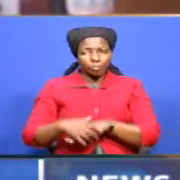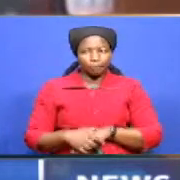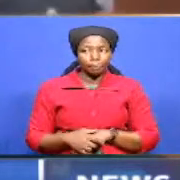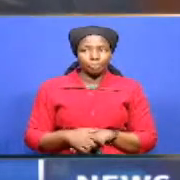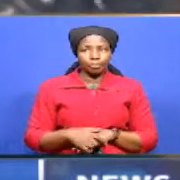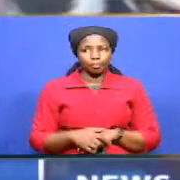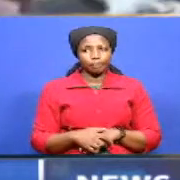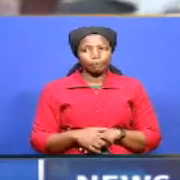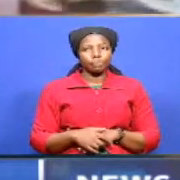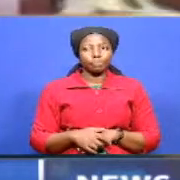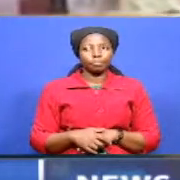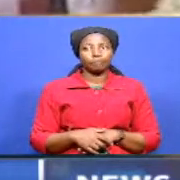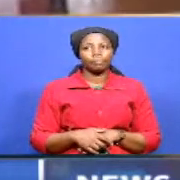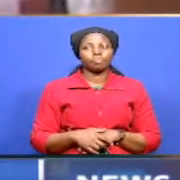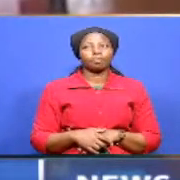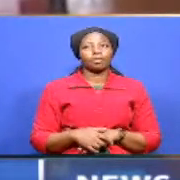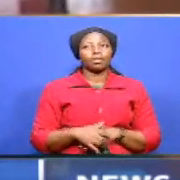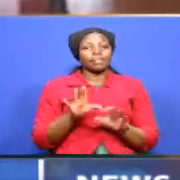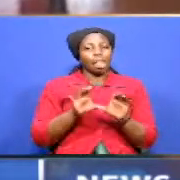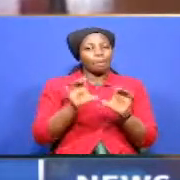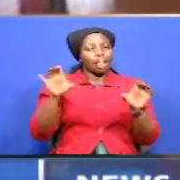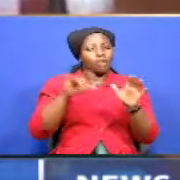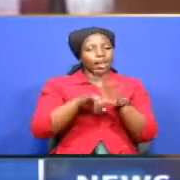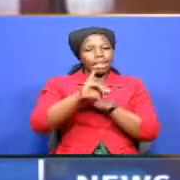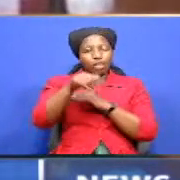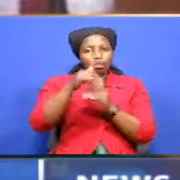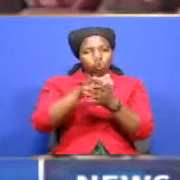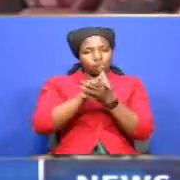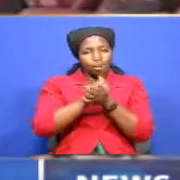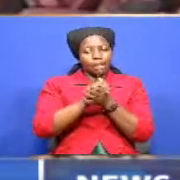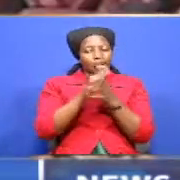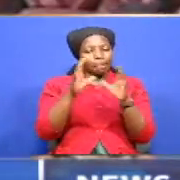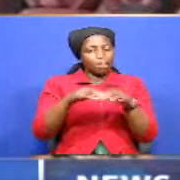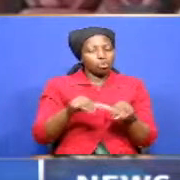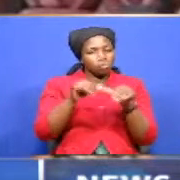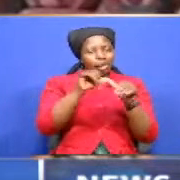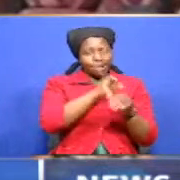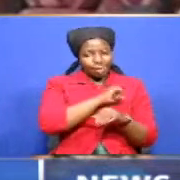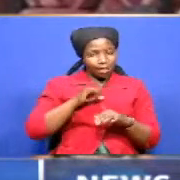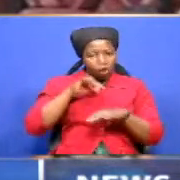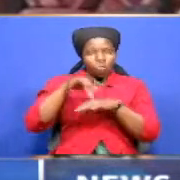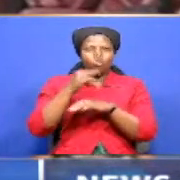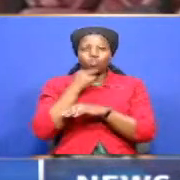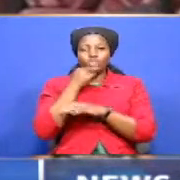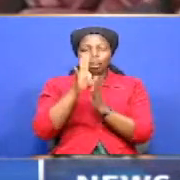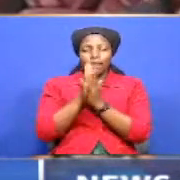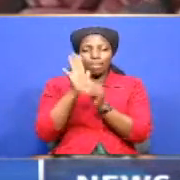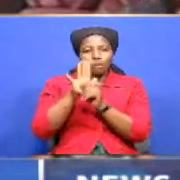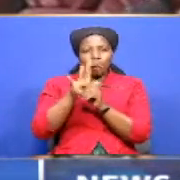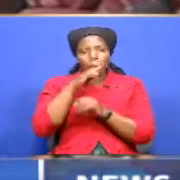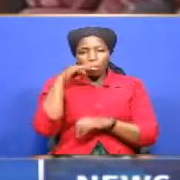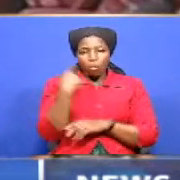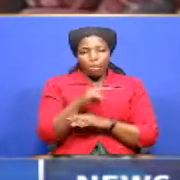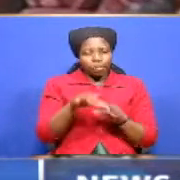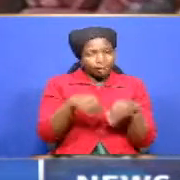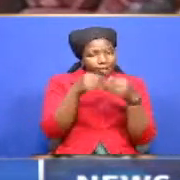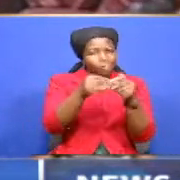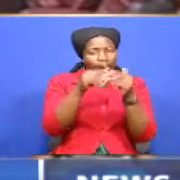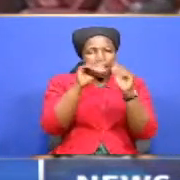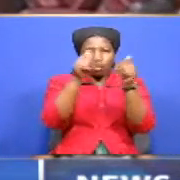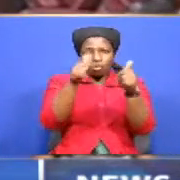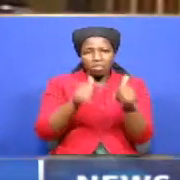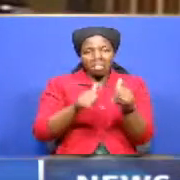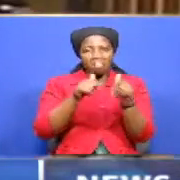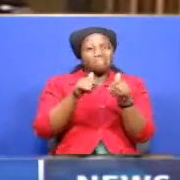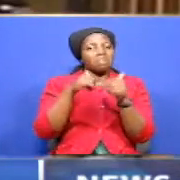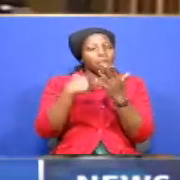Intrigues within the ruling Jubilee party continued at the Senate on Tuesday with Majority Whip Irongo Kangata moving a notice of motion seeking